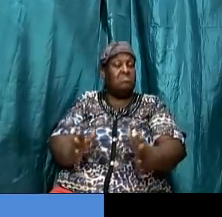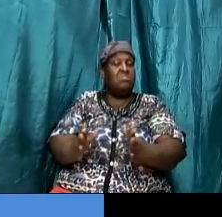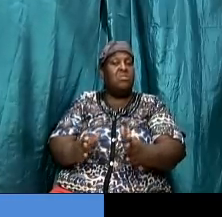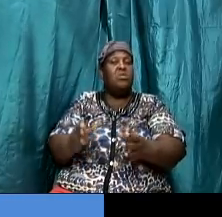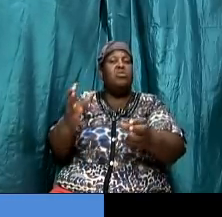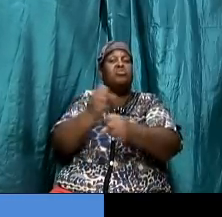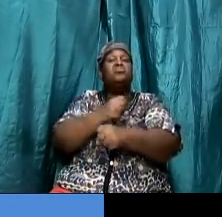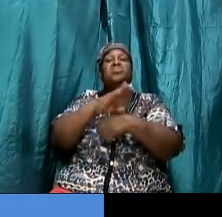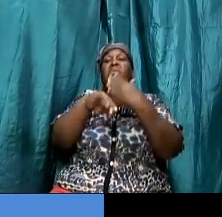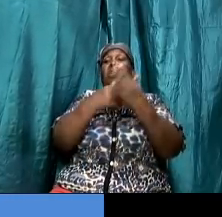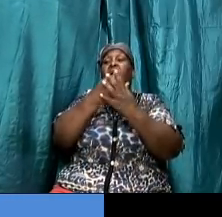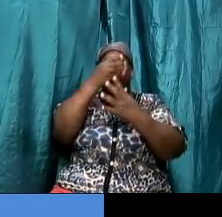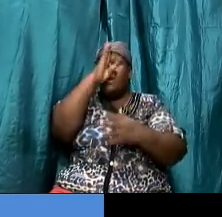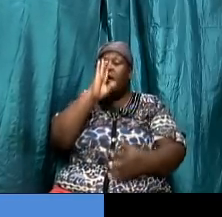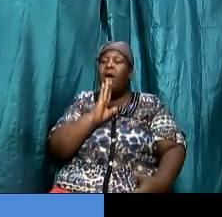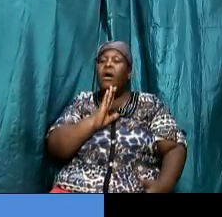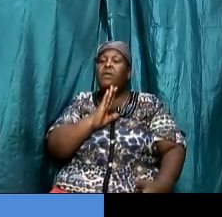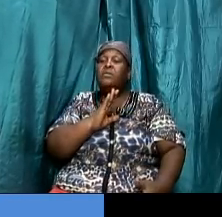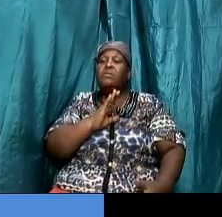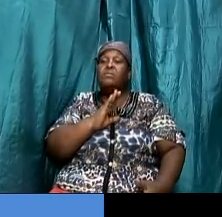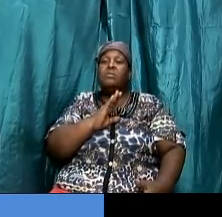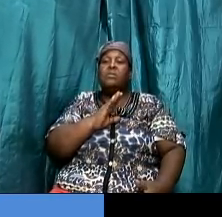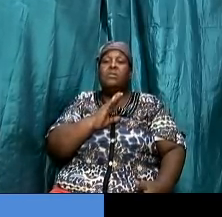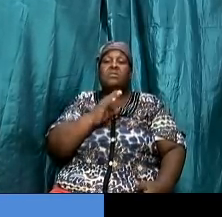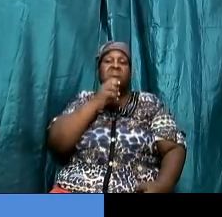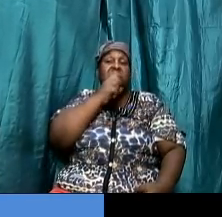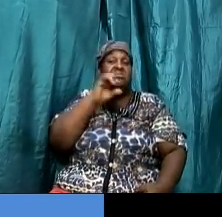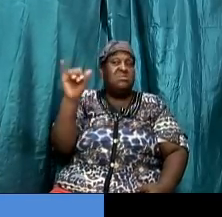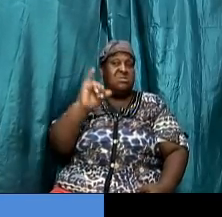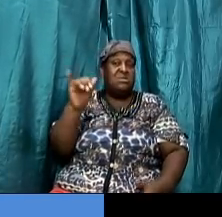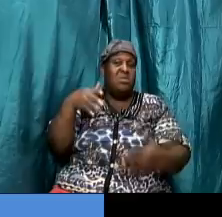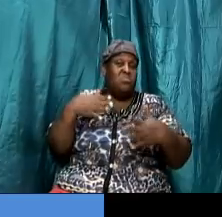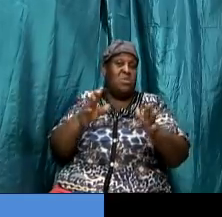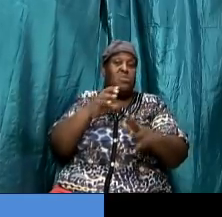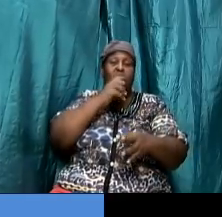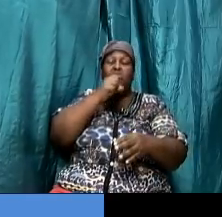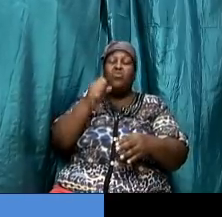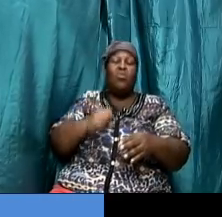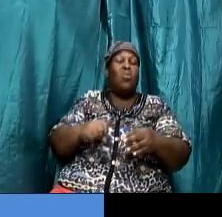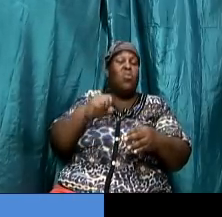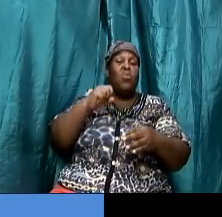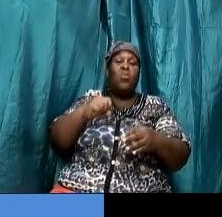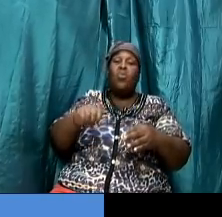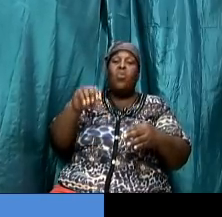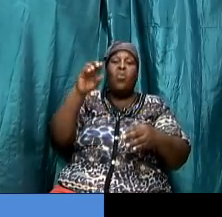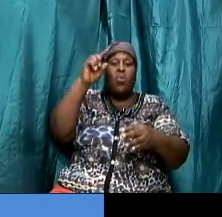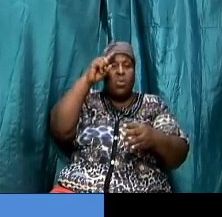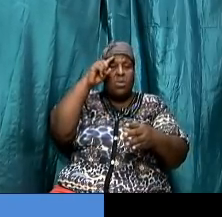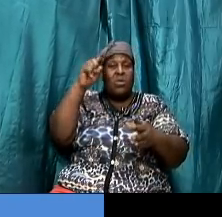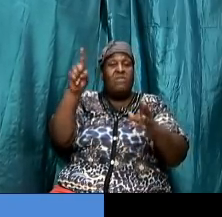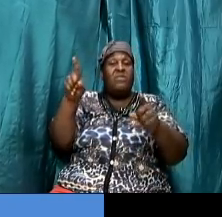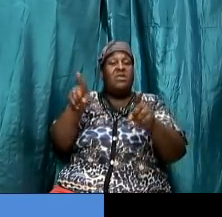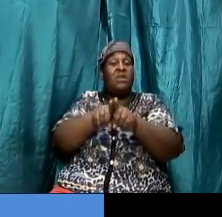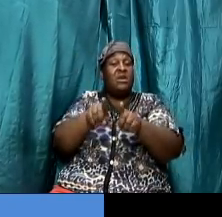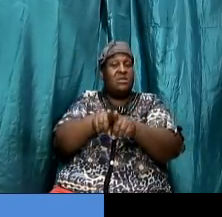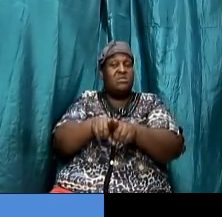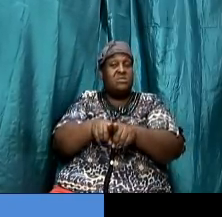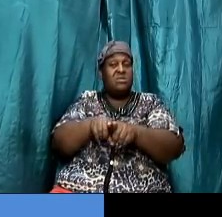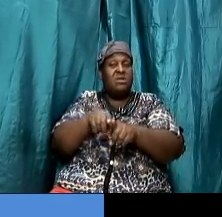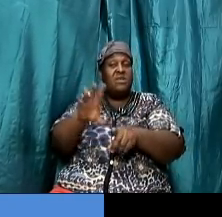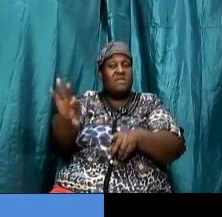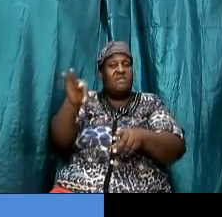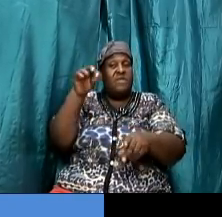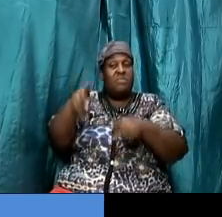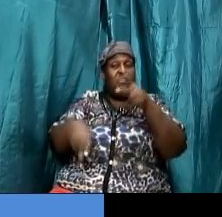in a similar way with the old covenant with the old covenant what we find is that people